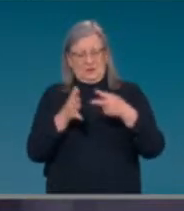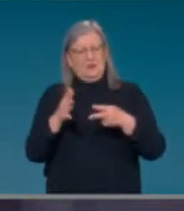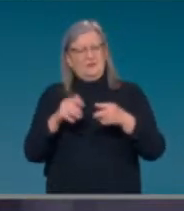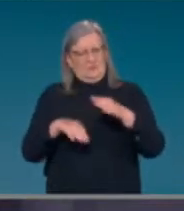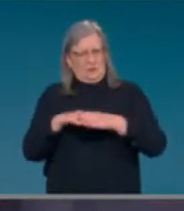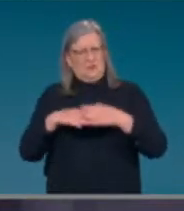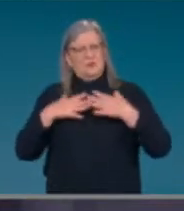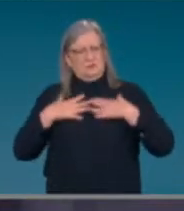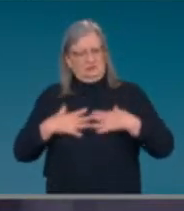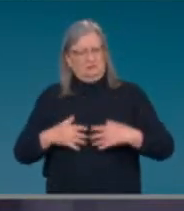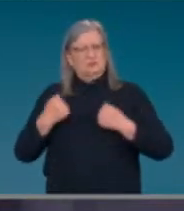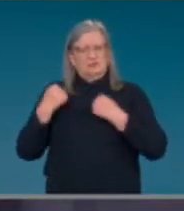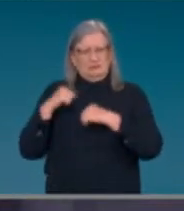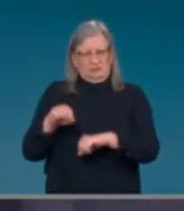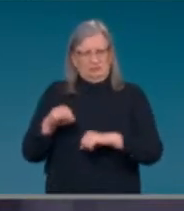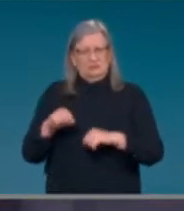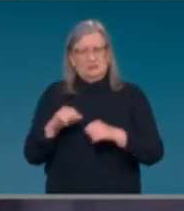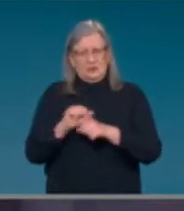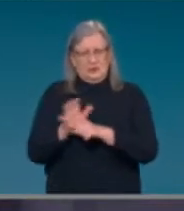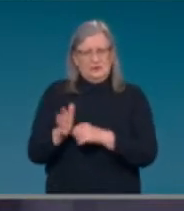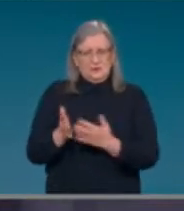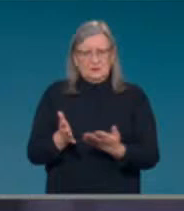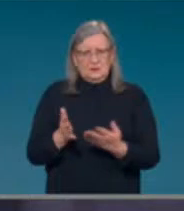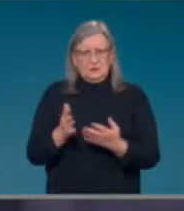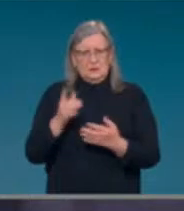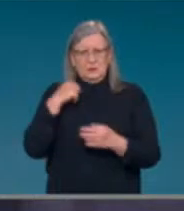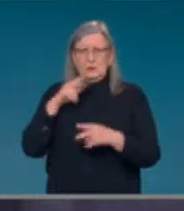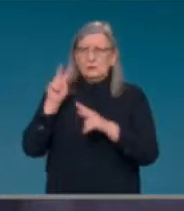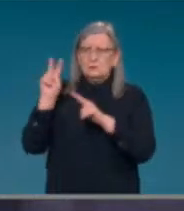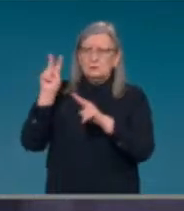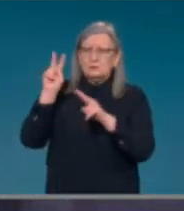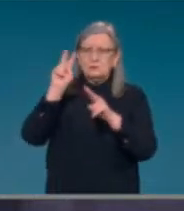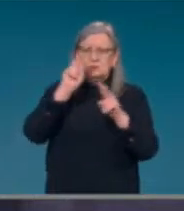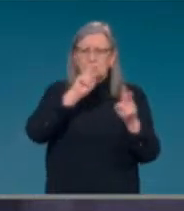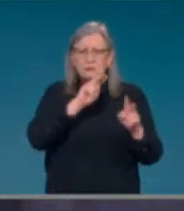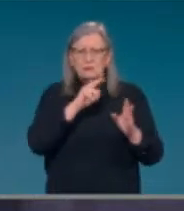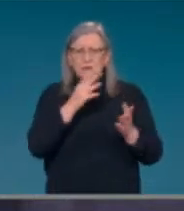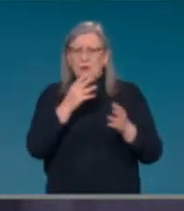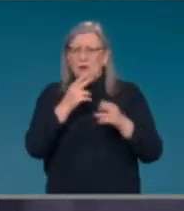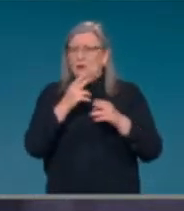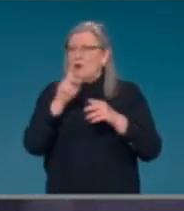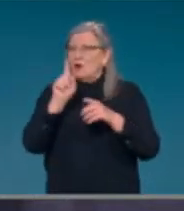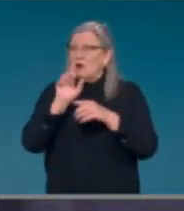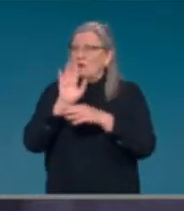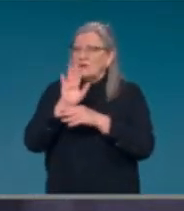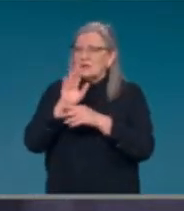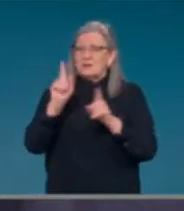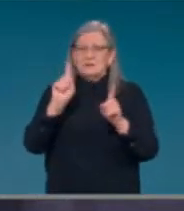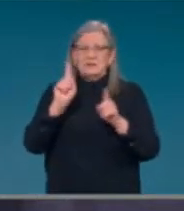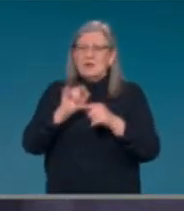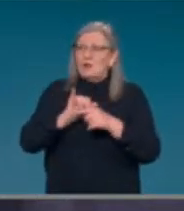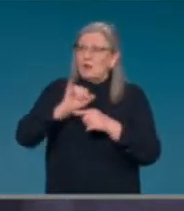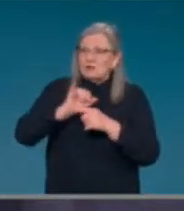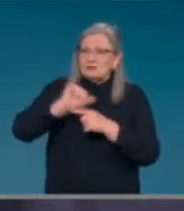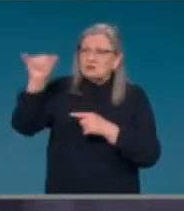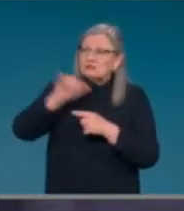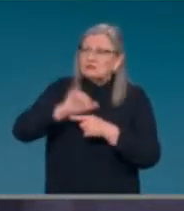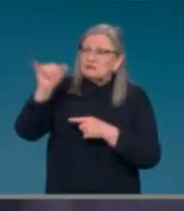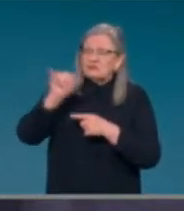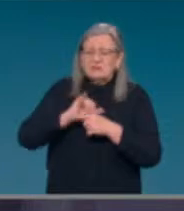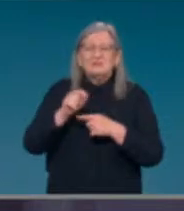science, but that's – uh, that's the requirement for international travel. Thanks, Minister, just moving away from vaccines remote if I can,